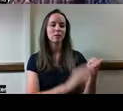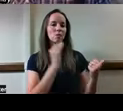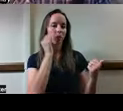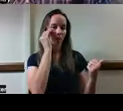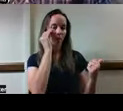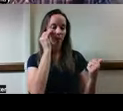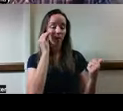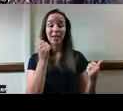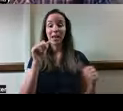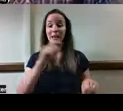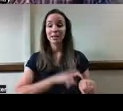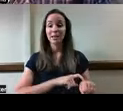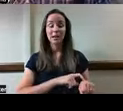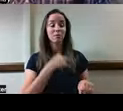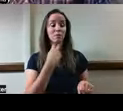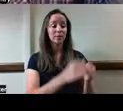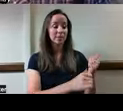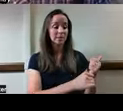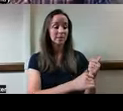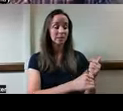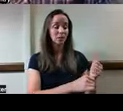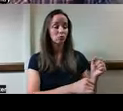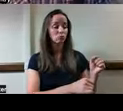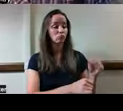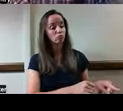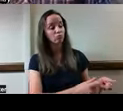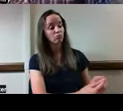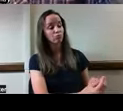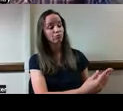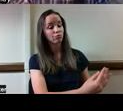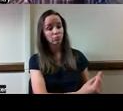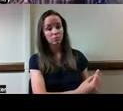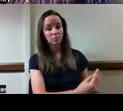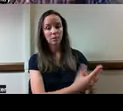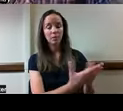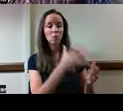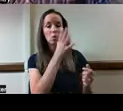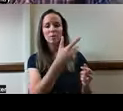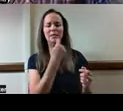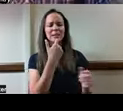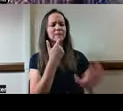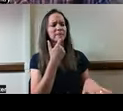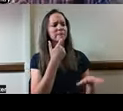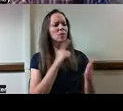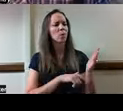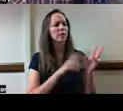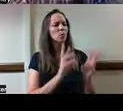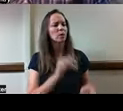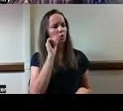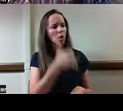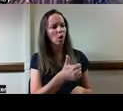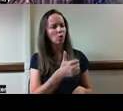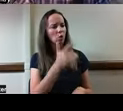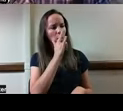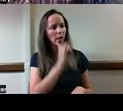Any time the voice assistant is triggered at the home, let's say grandma says, what's the weather tomorrow going to be?